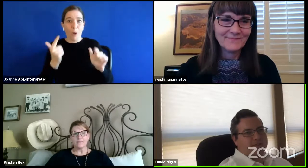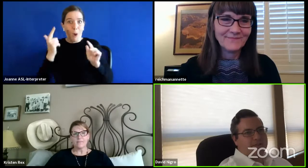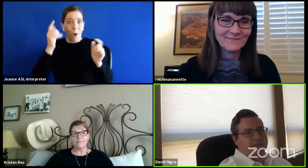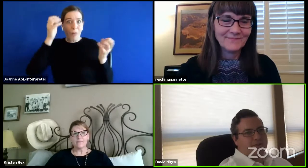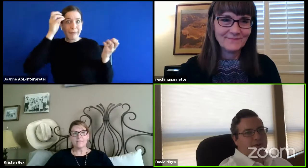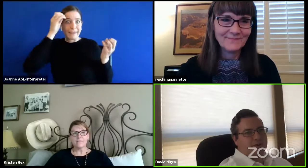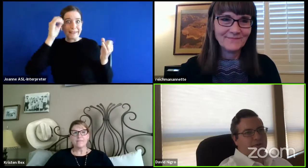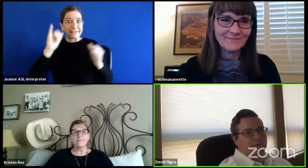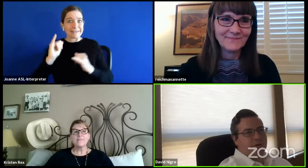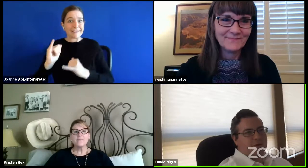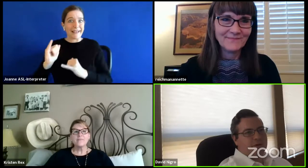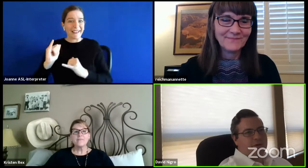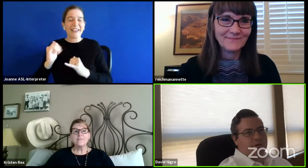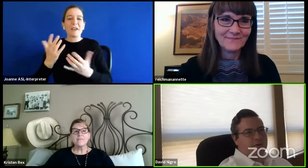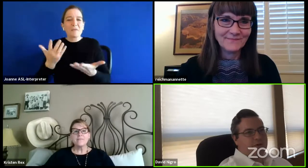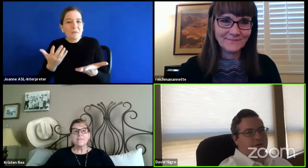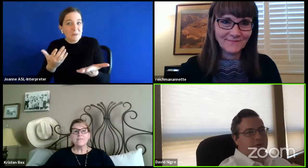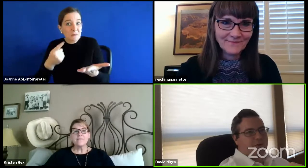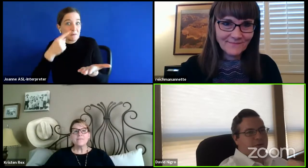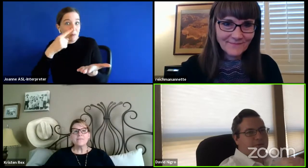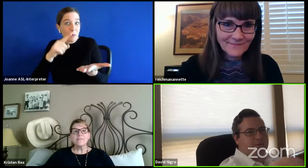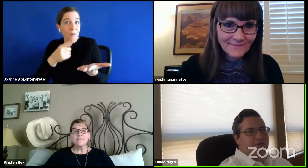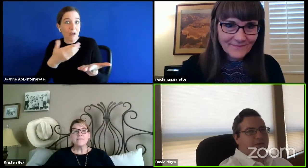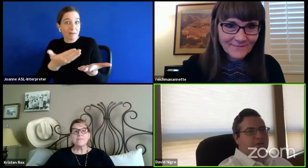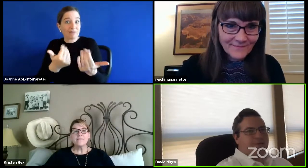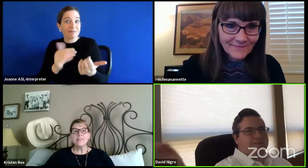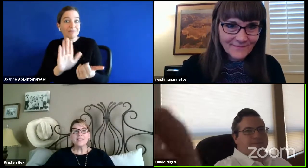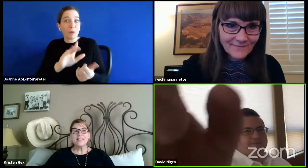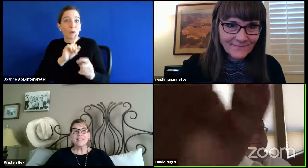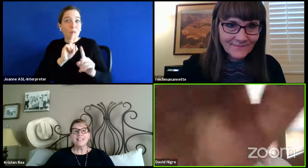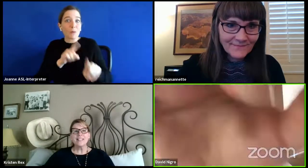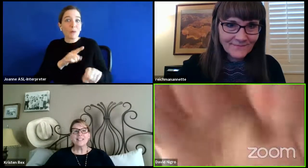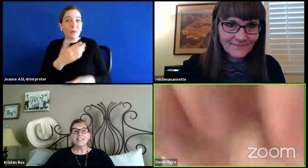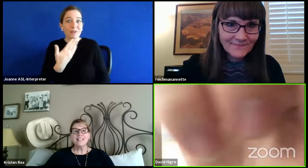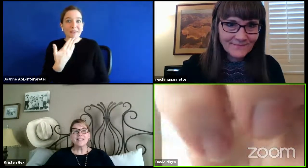if you will, if you can give us your report. Thank you.